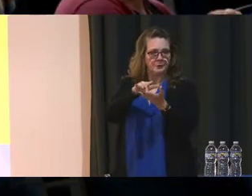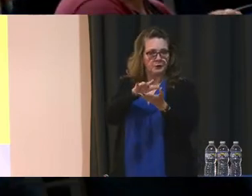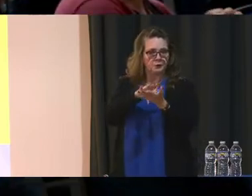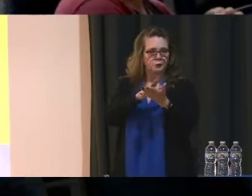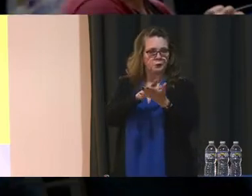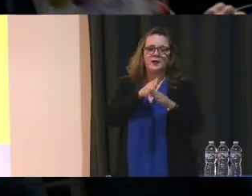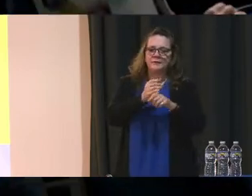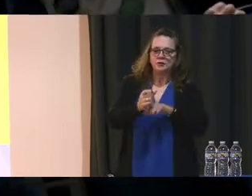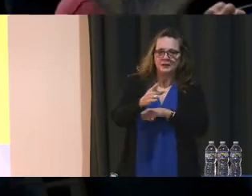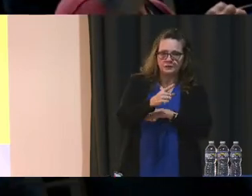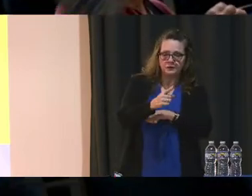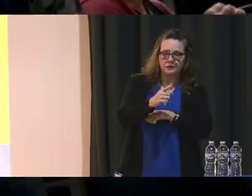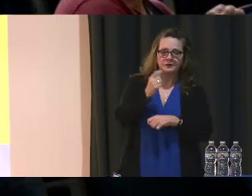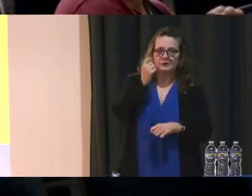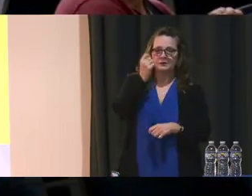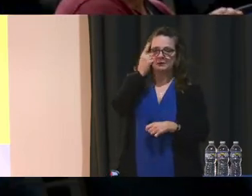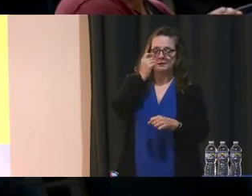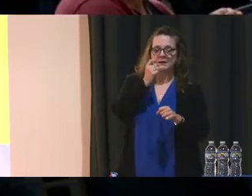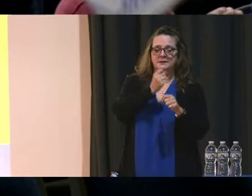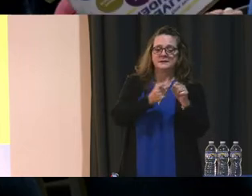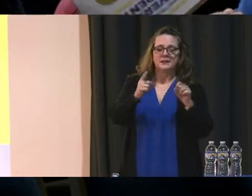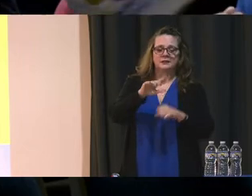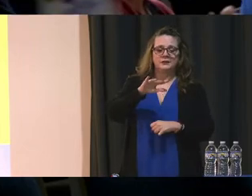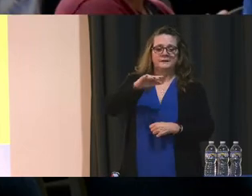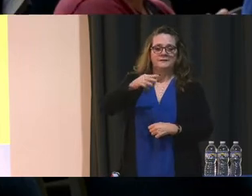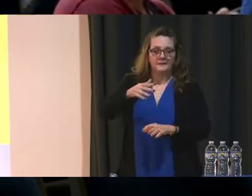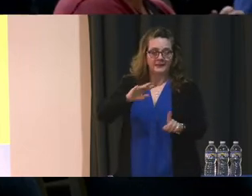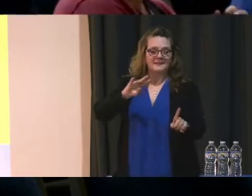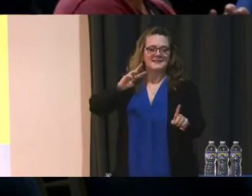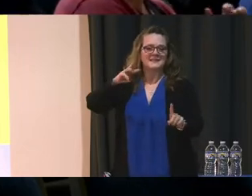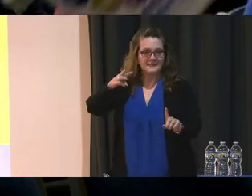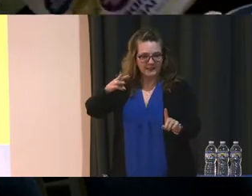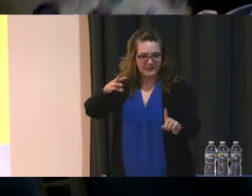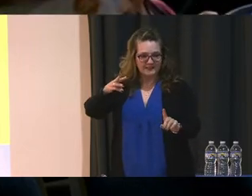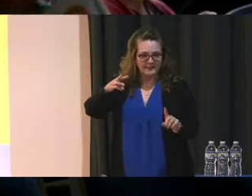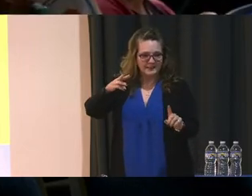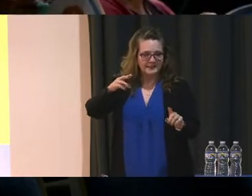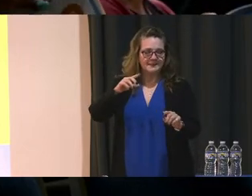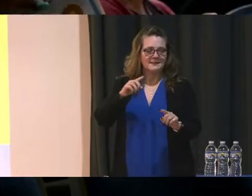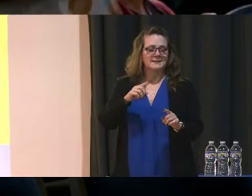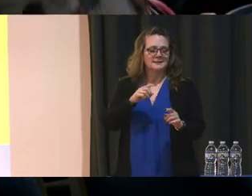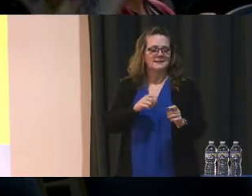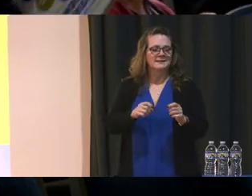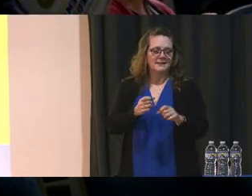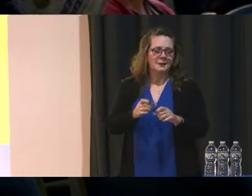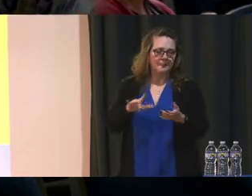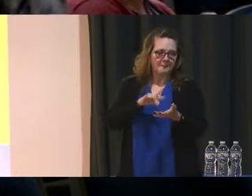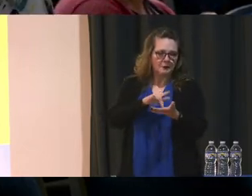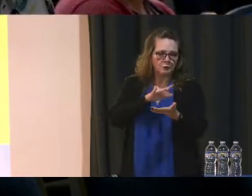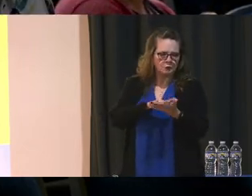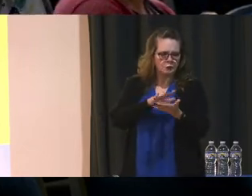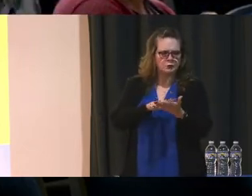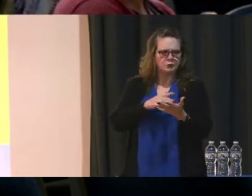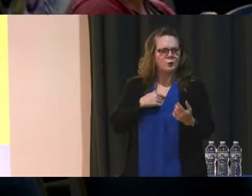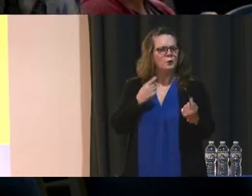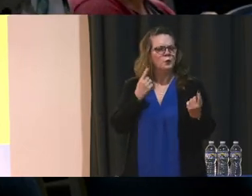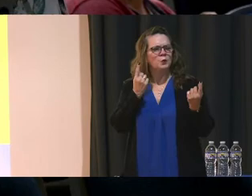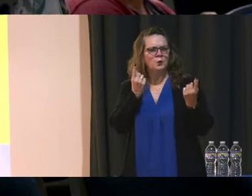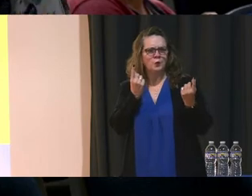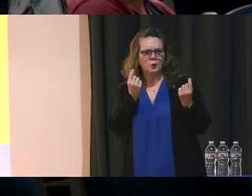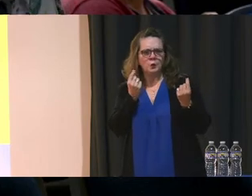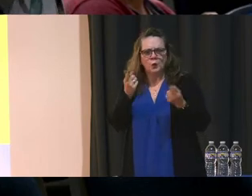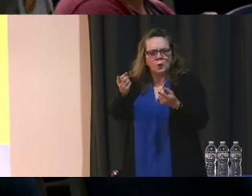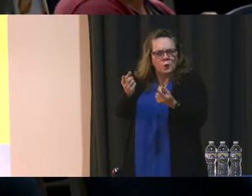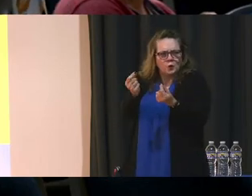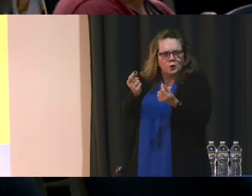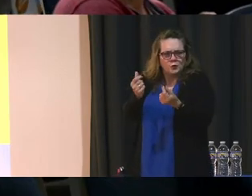year, because next year she'll go to fifth grade, then sixth grade, then she'll go ahead and go into middle school. That what are we doing or what are you guys doing